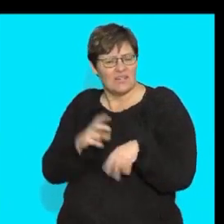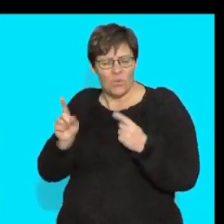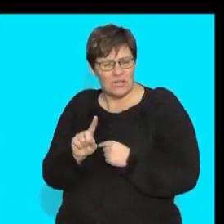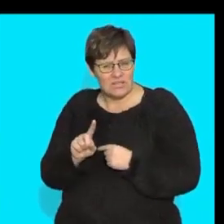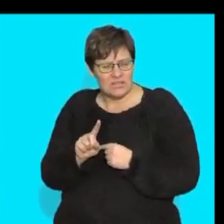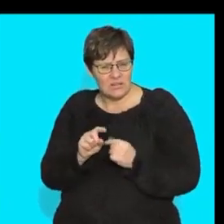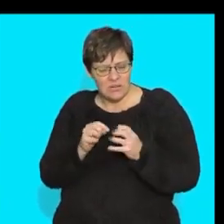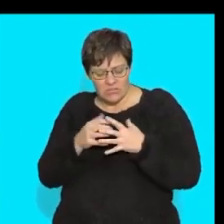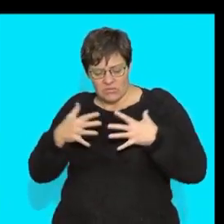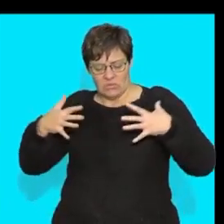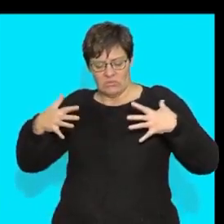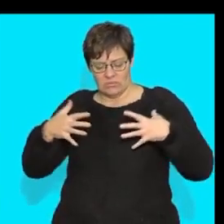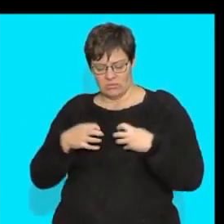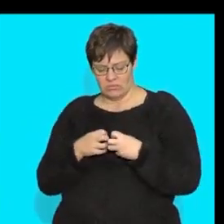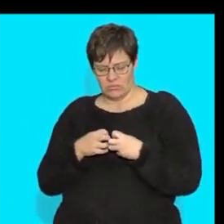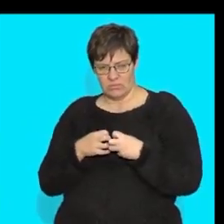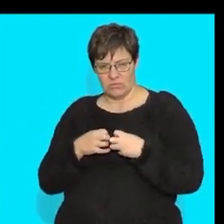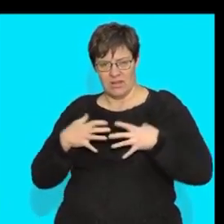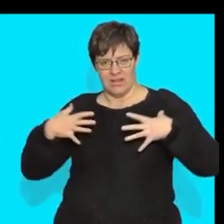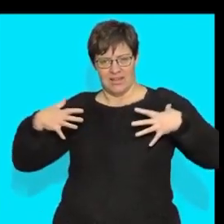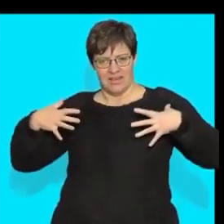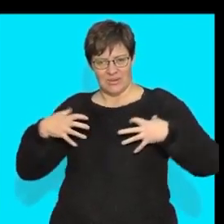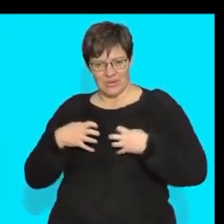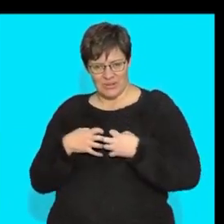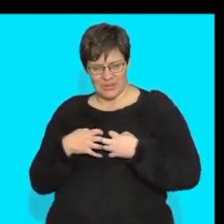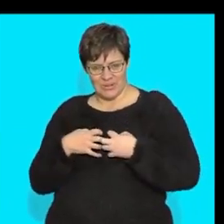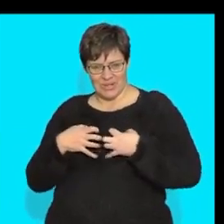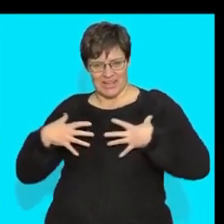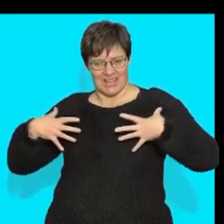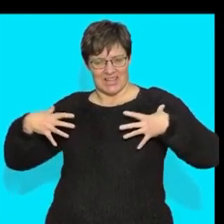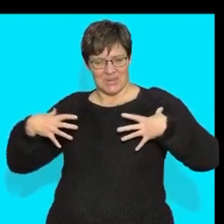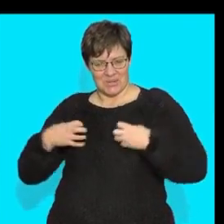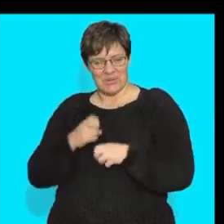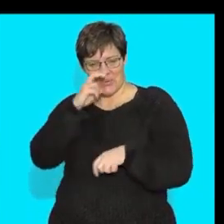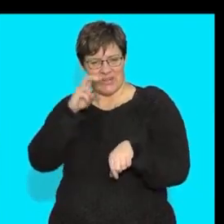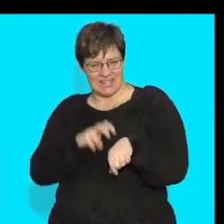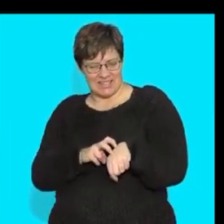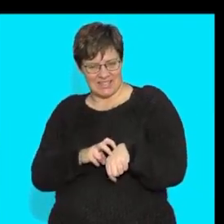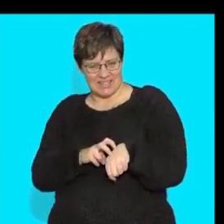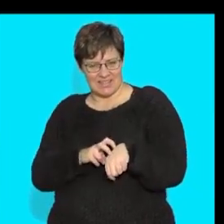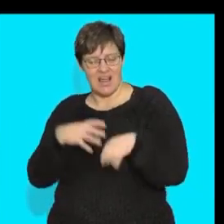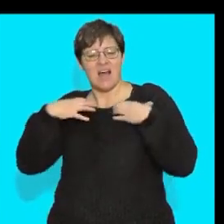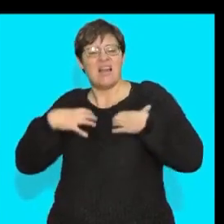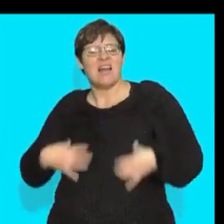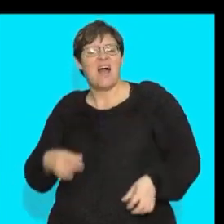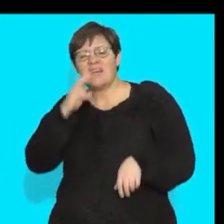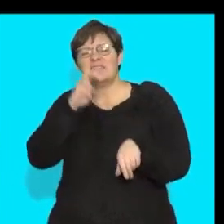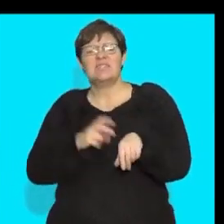need to inhale and i need to exhale right so what do my lungs need to be able to do